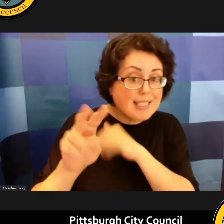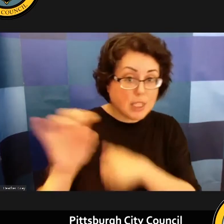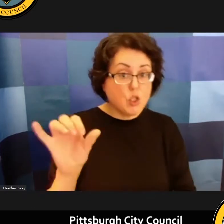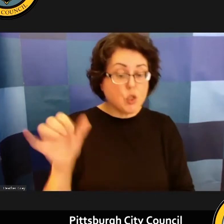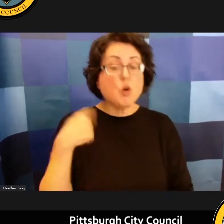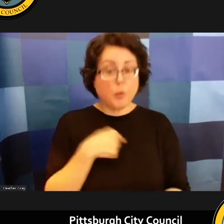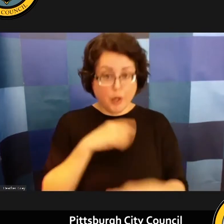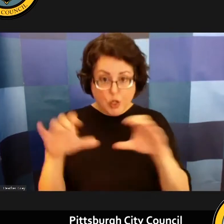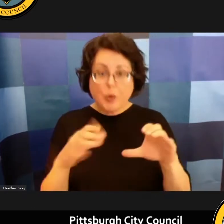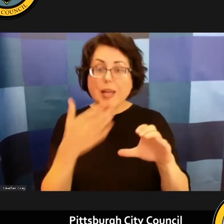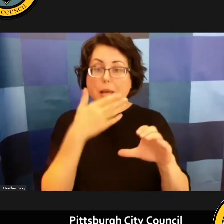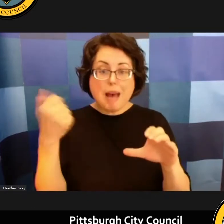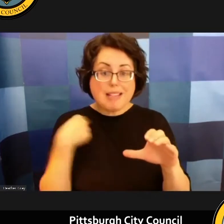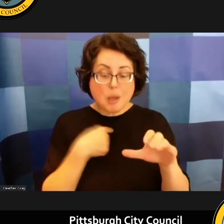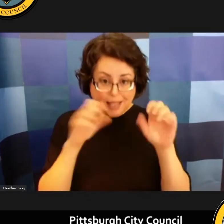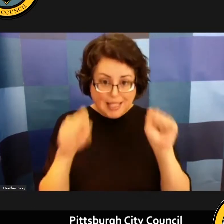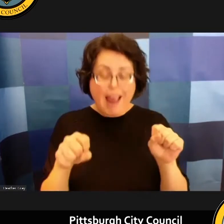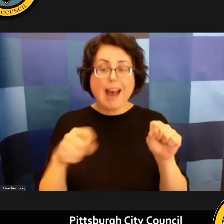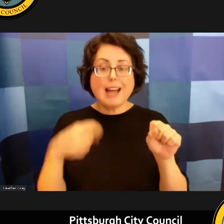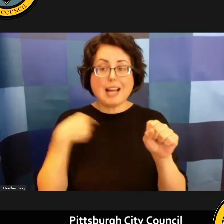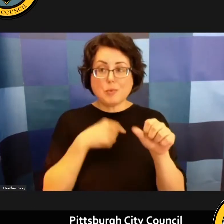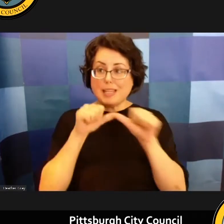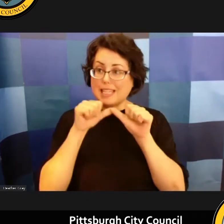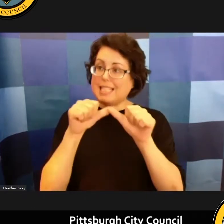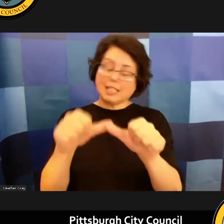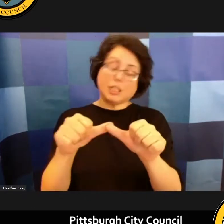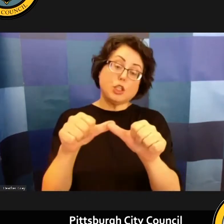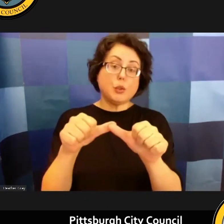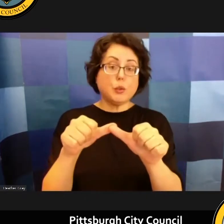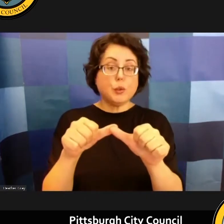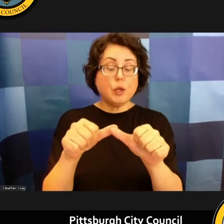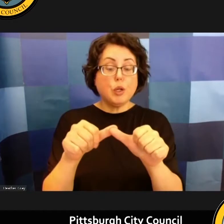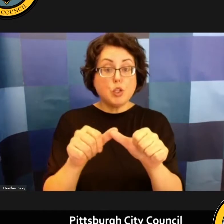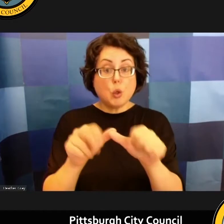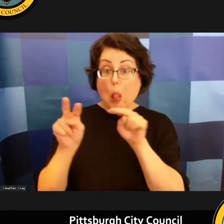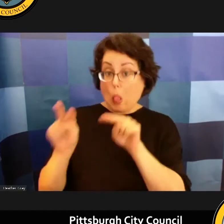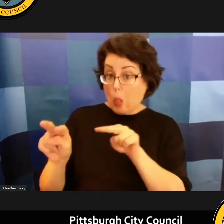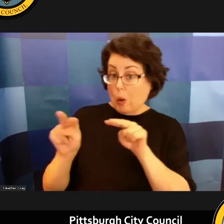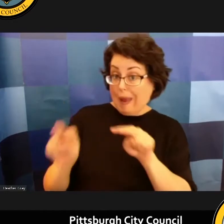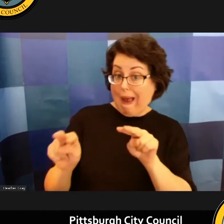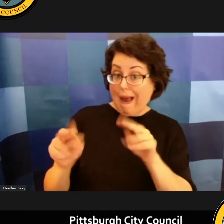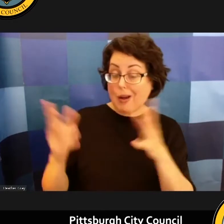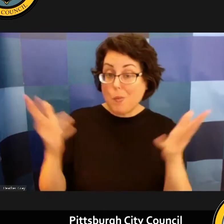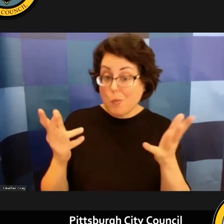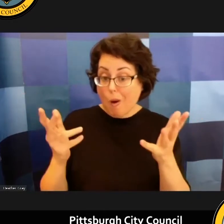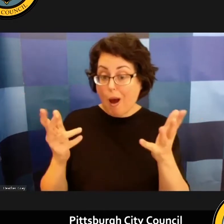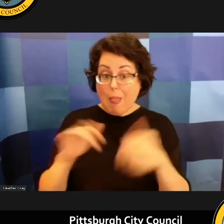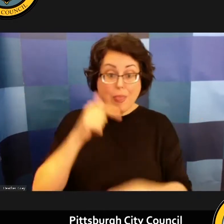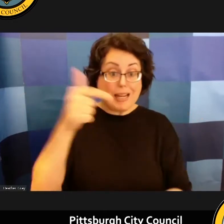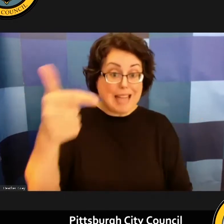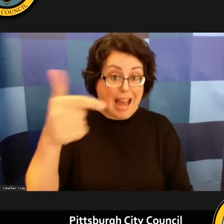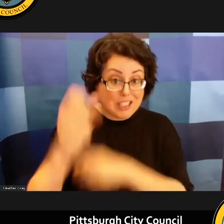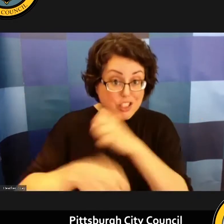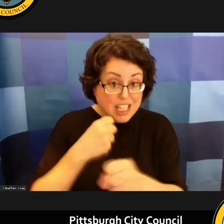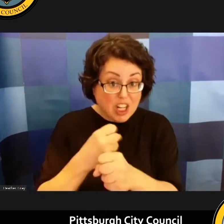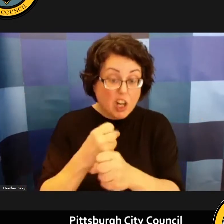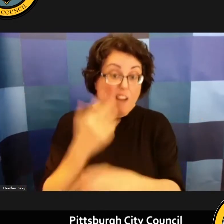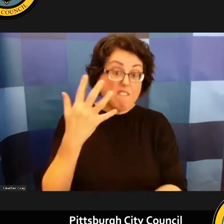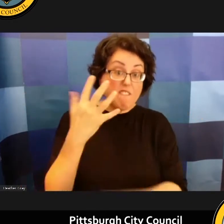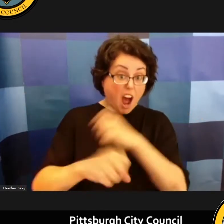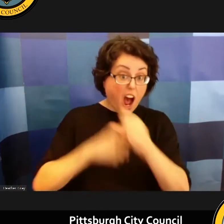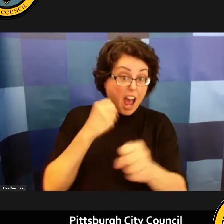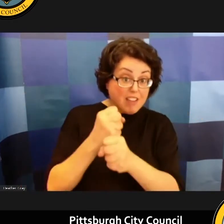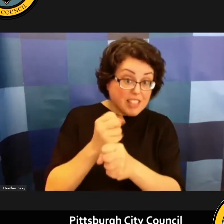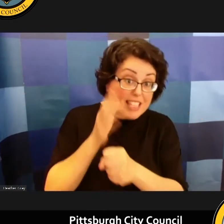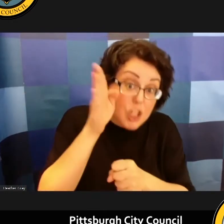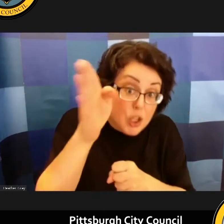can um as we continue to uh look at you know what the next not only year but five years kind of look like um